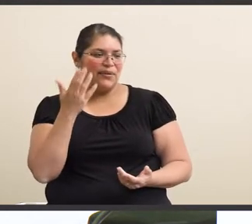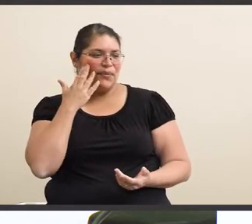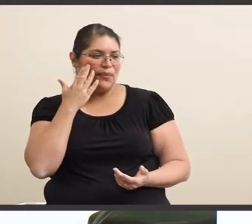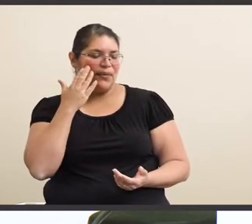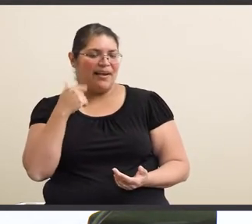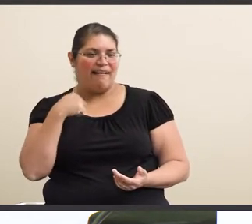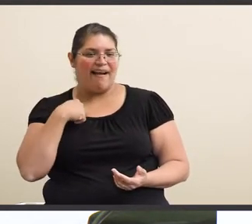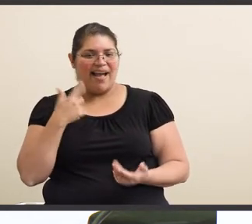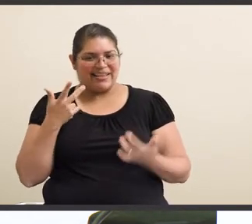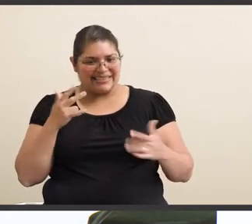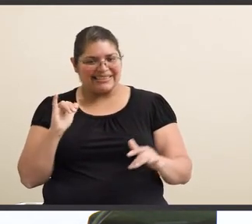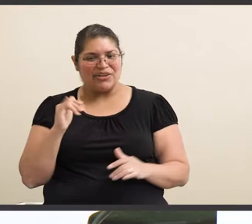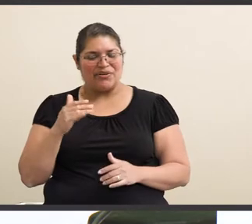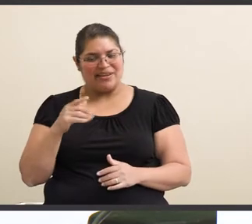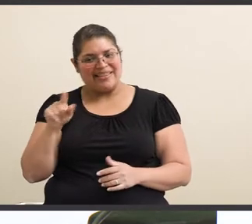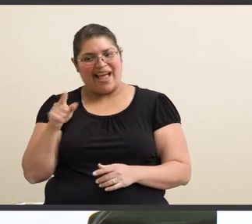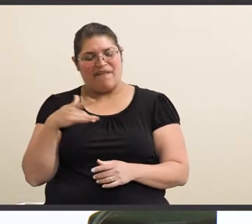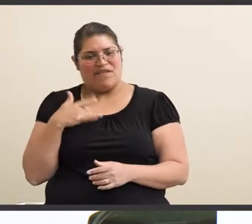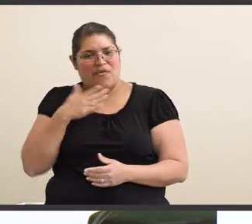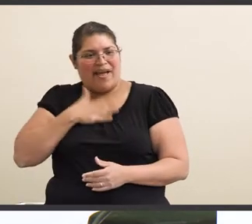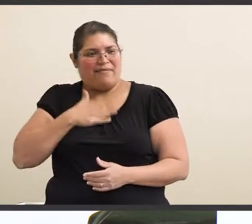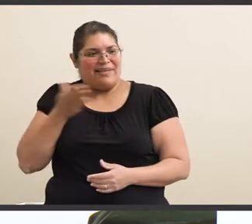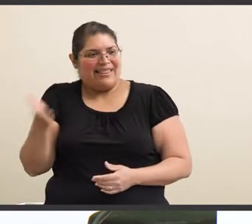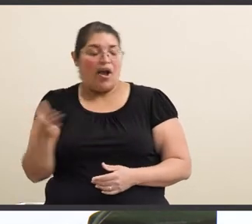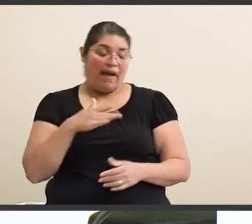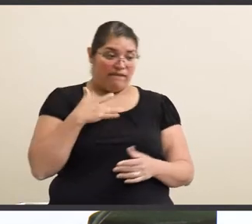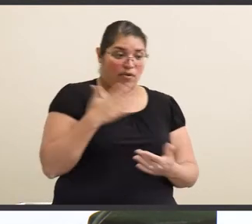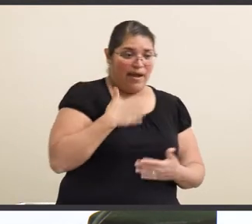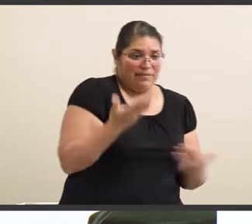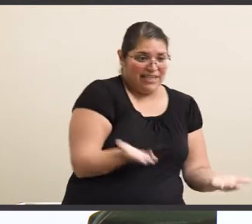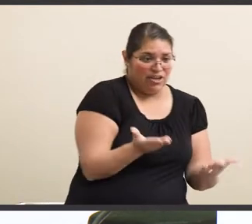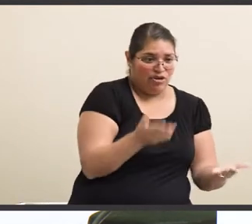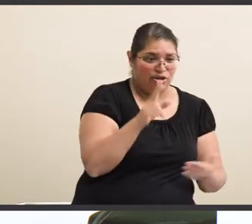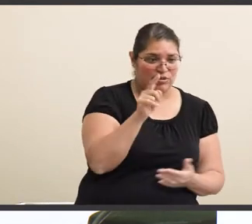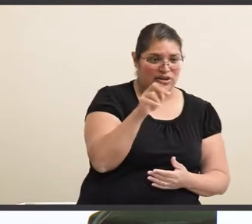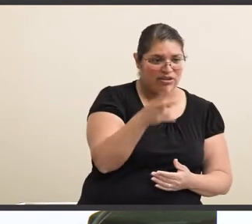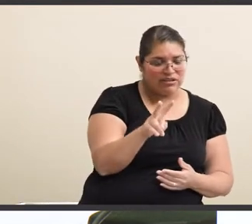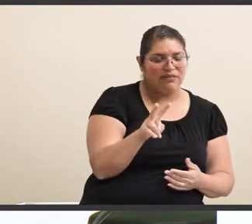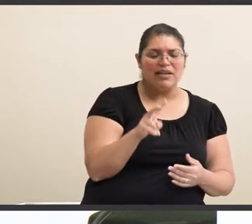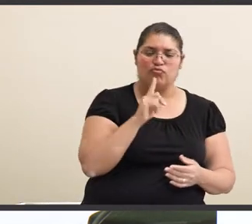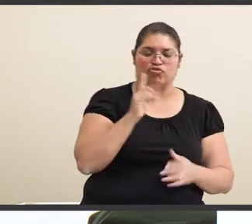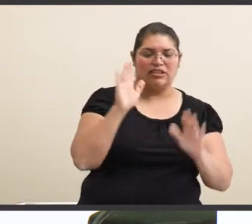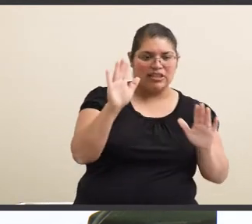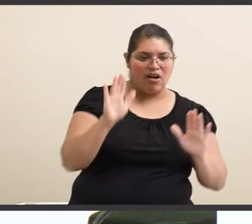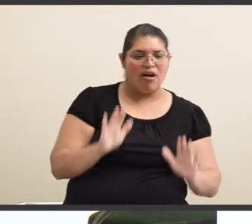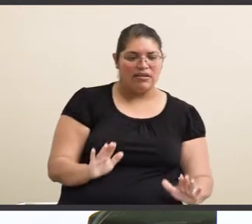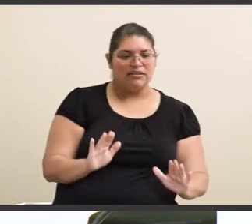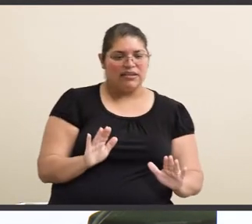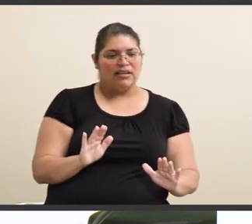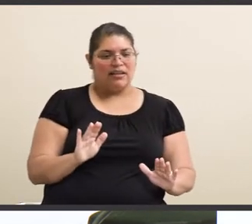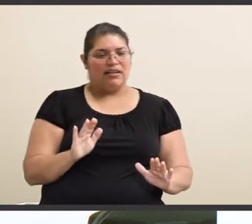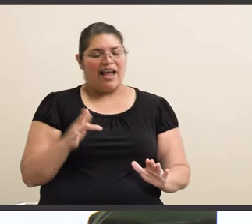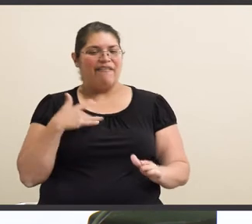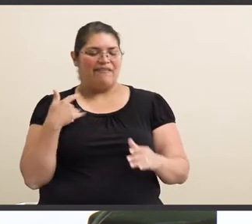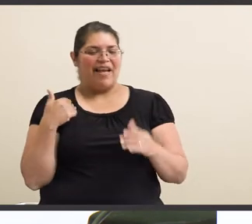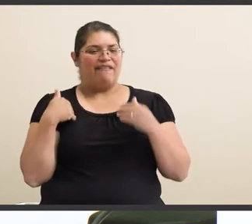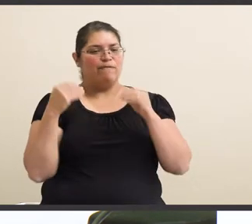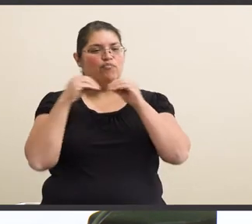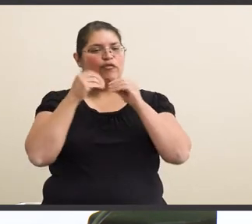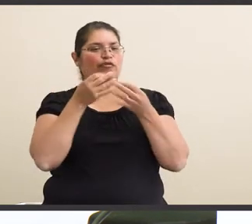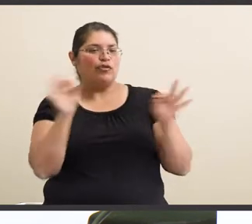you know, I, I feel happy there, you know? Like, I feel happy here at UCRG, too. Like, it's awesome. I have more freedom.